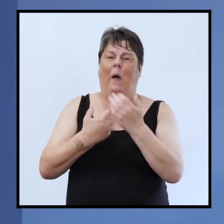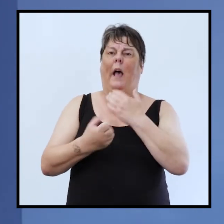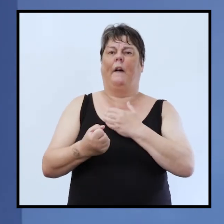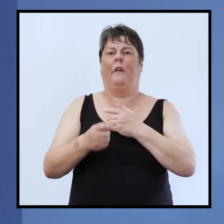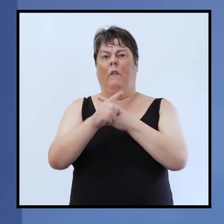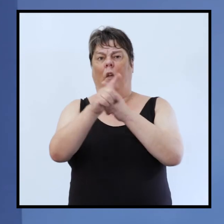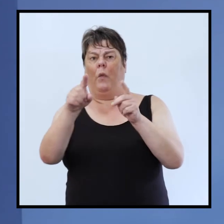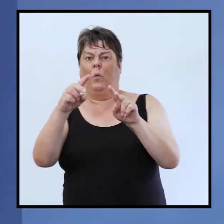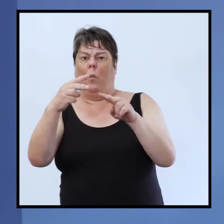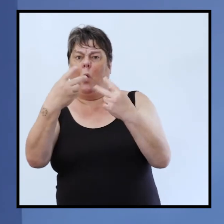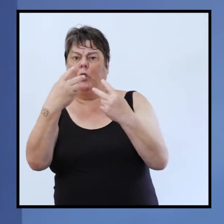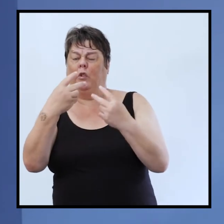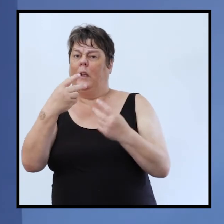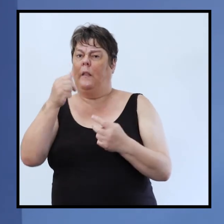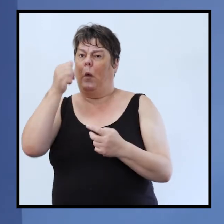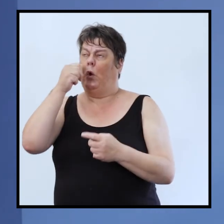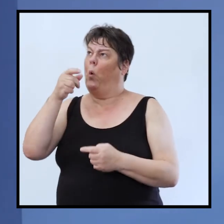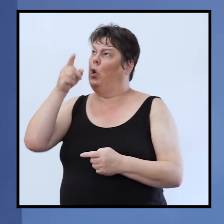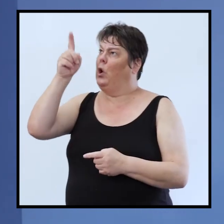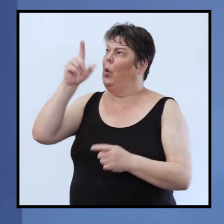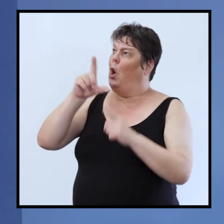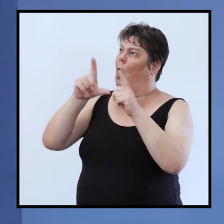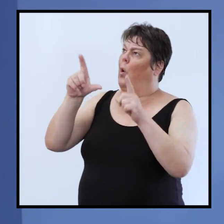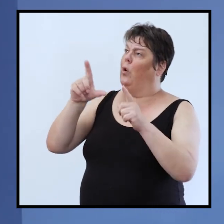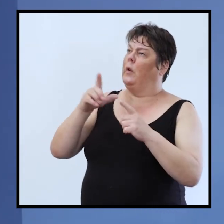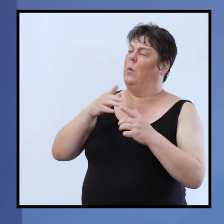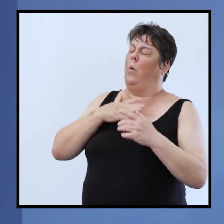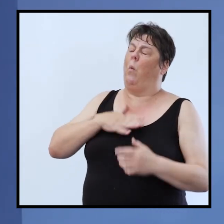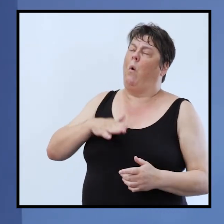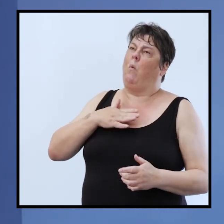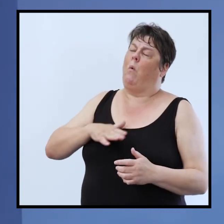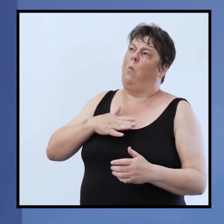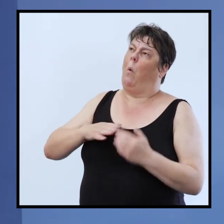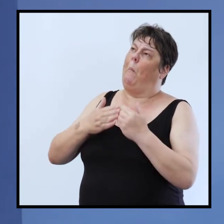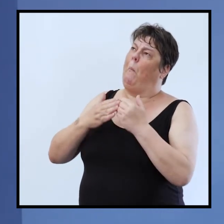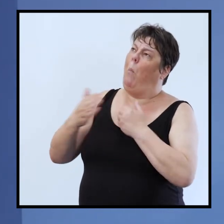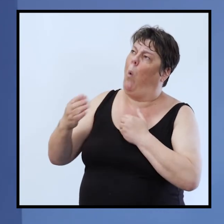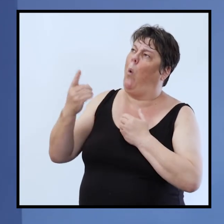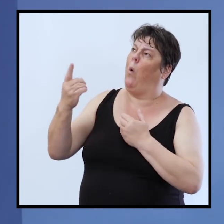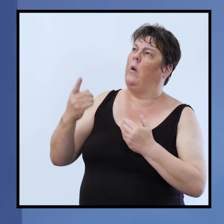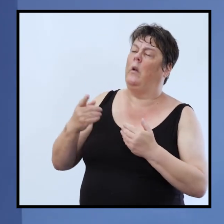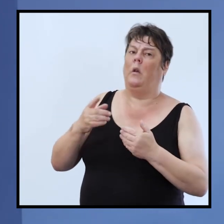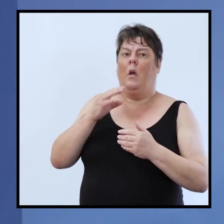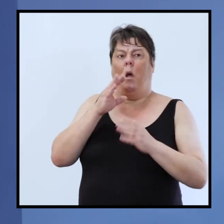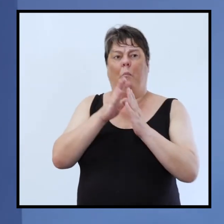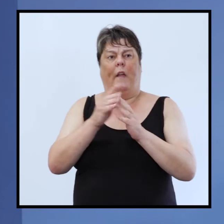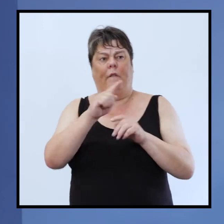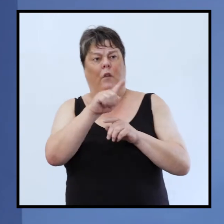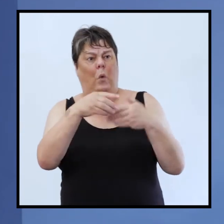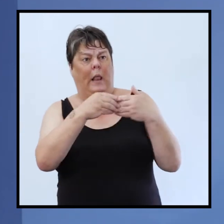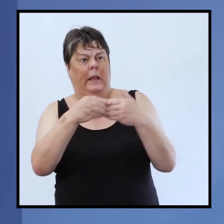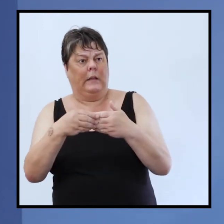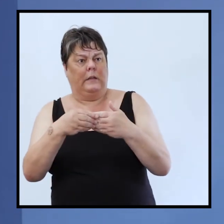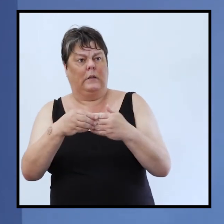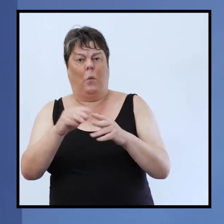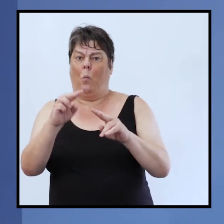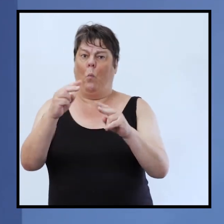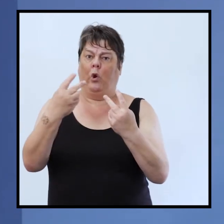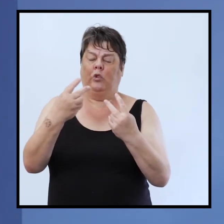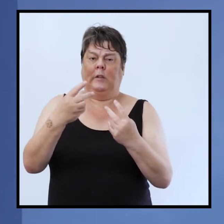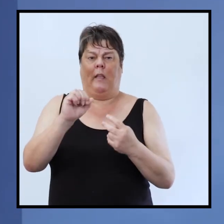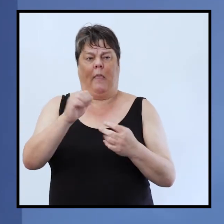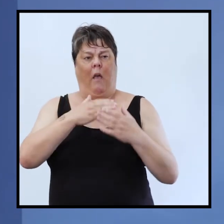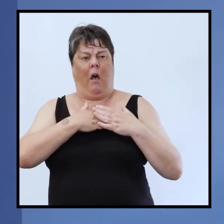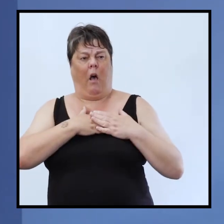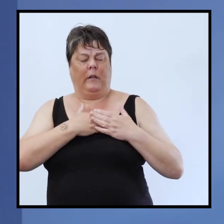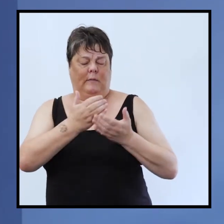know you lord they would have a hunger for more of you i pray for leaders watching that you would help them guard